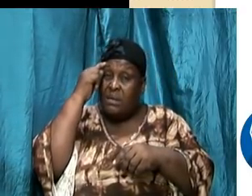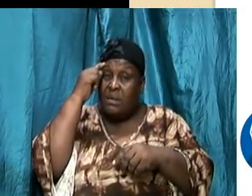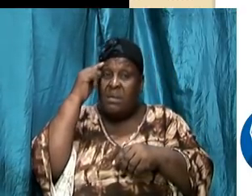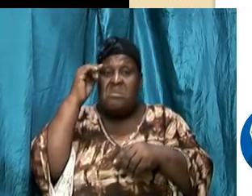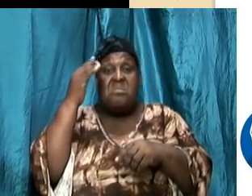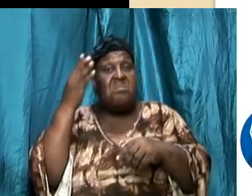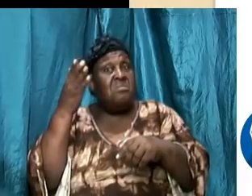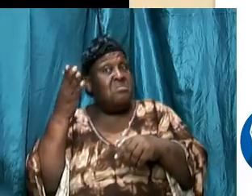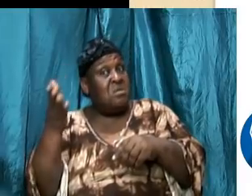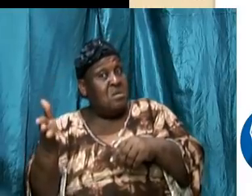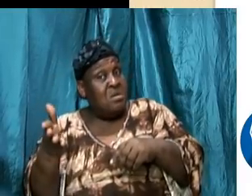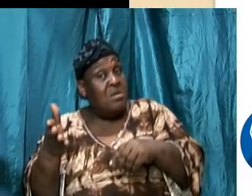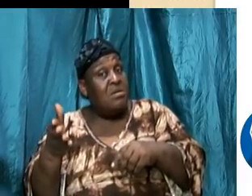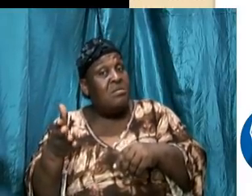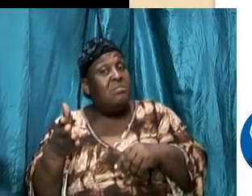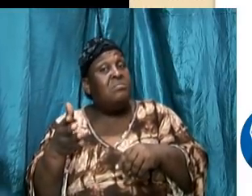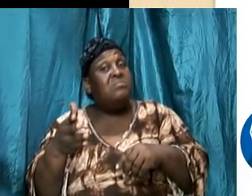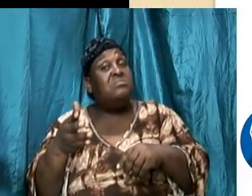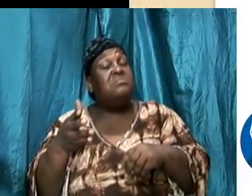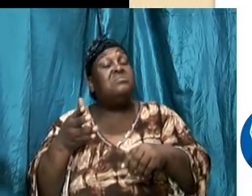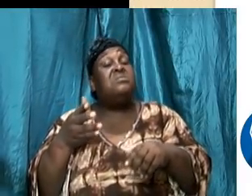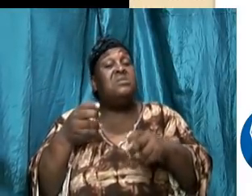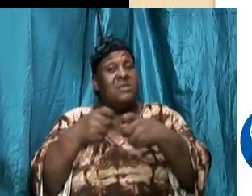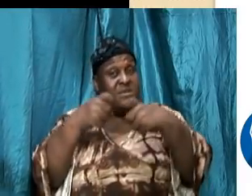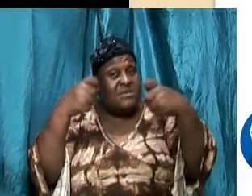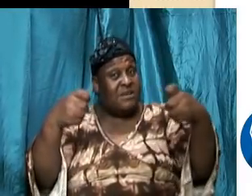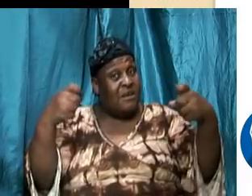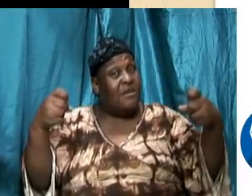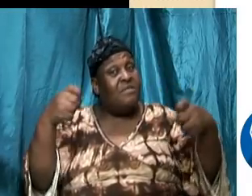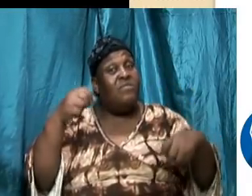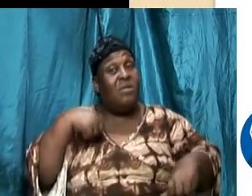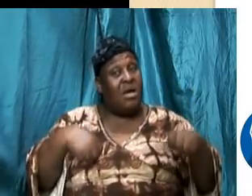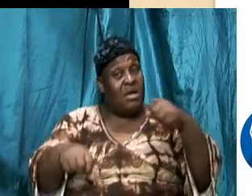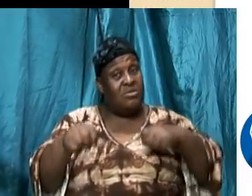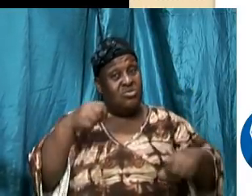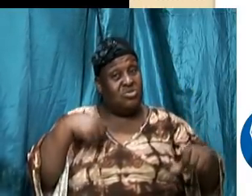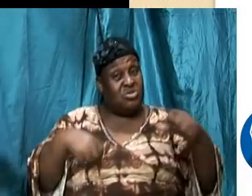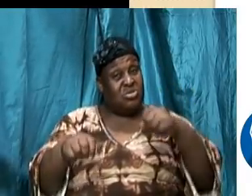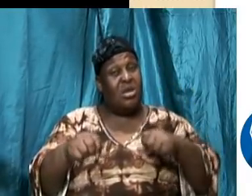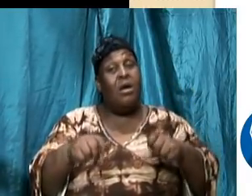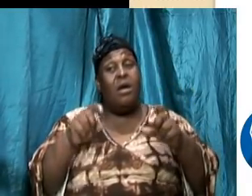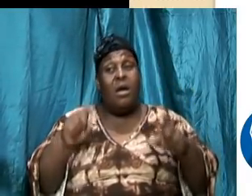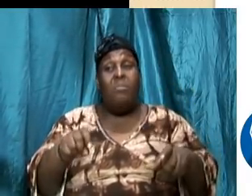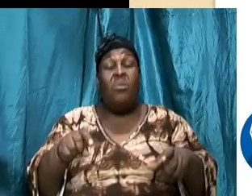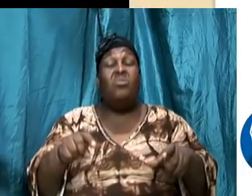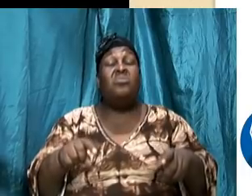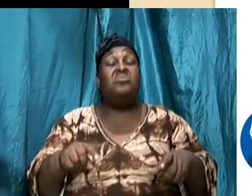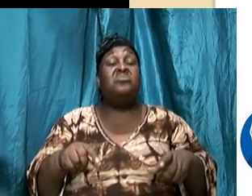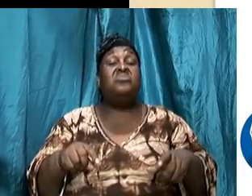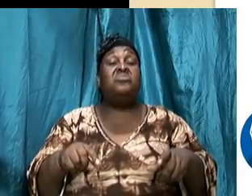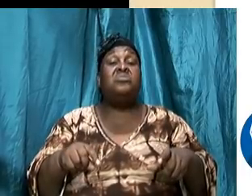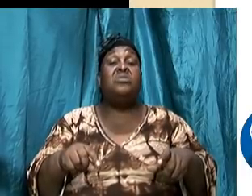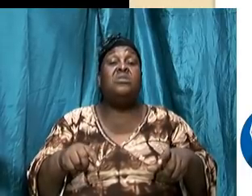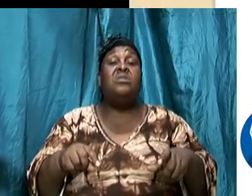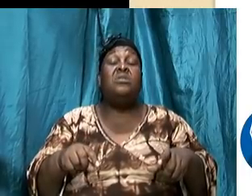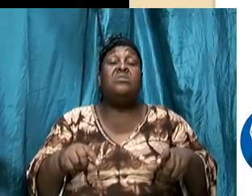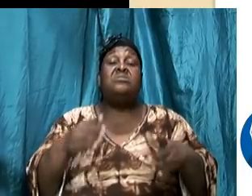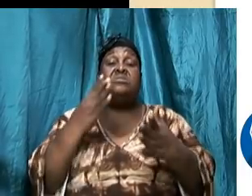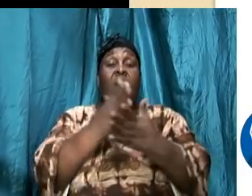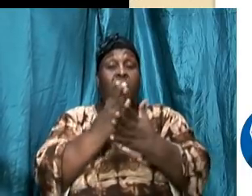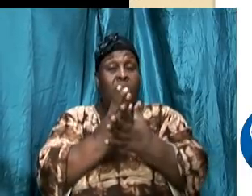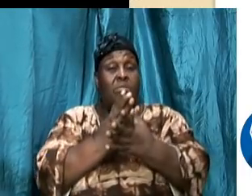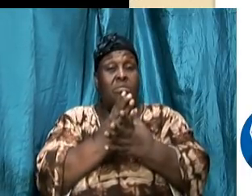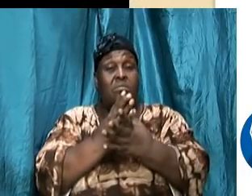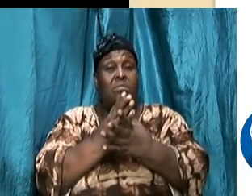with according to the word of God it can't be dealt with any other we can't say I will build up my will